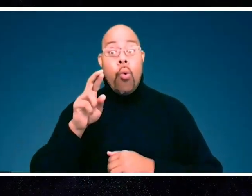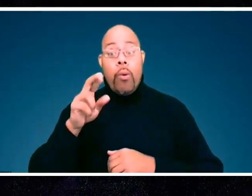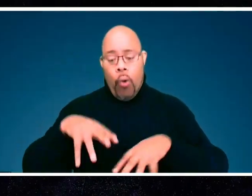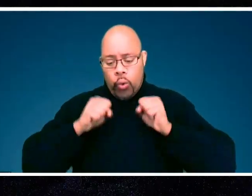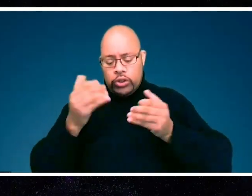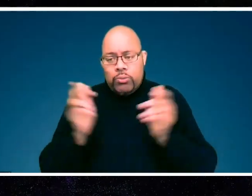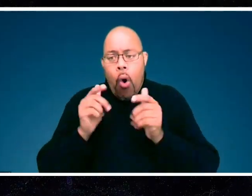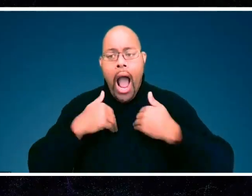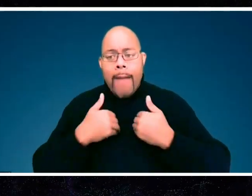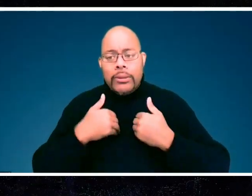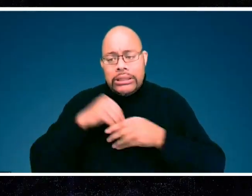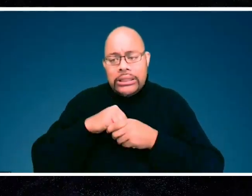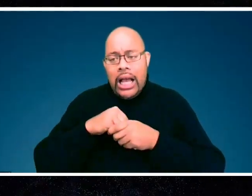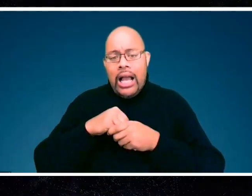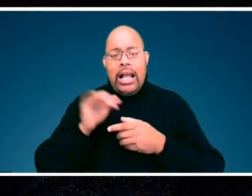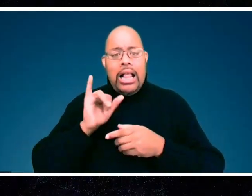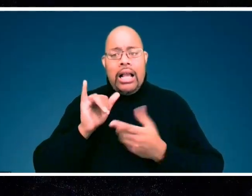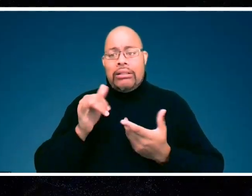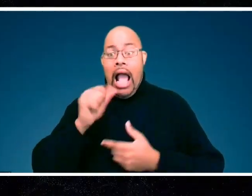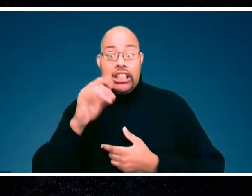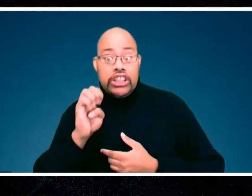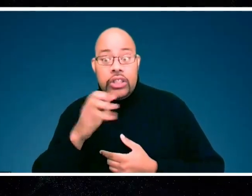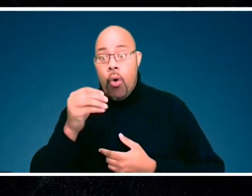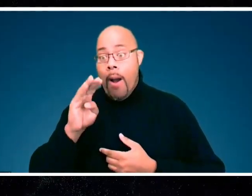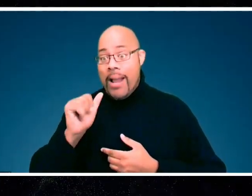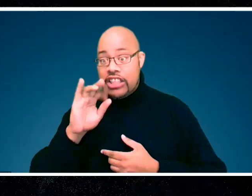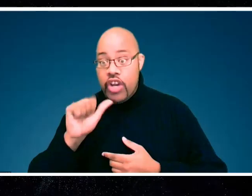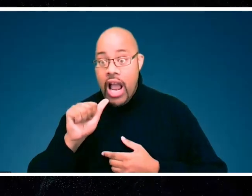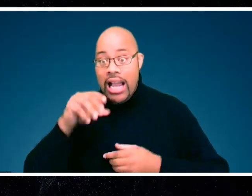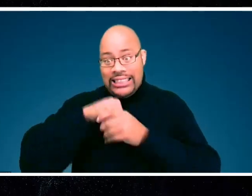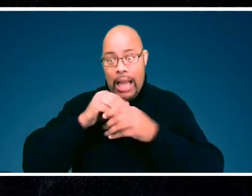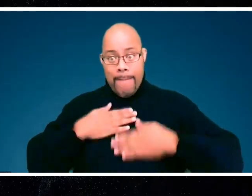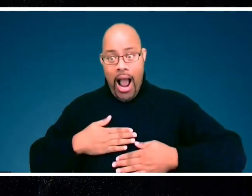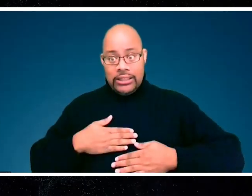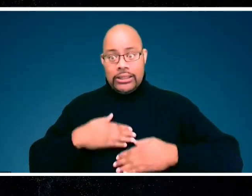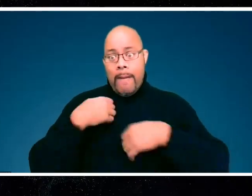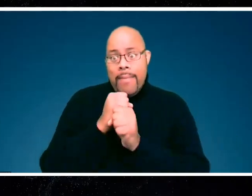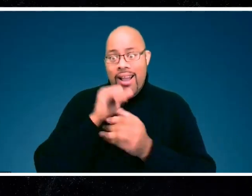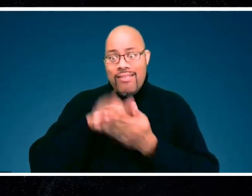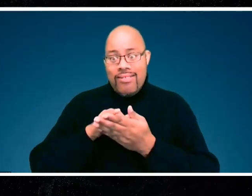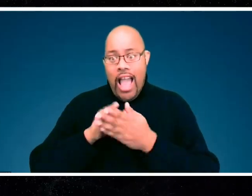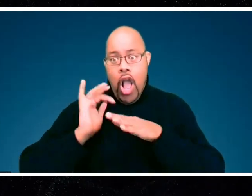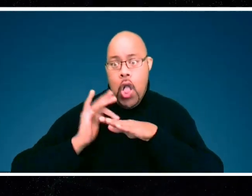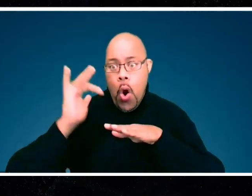animals or organisms like algae or bacteria inside their bodies to make that glow.